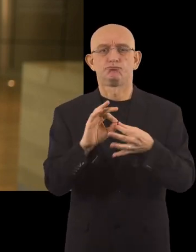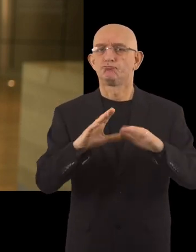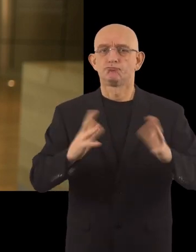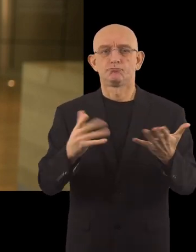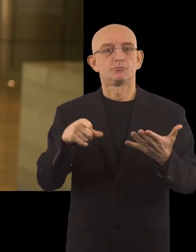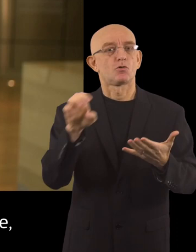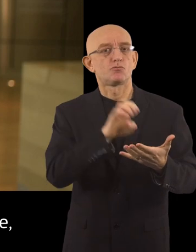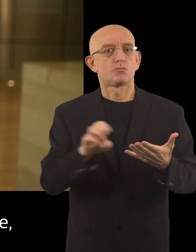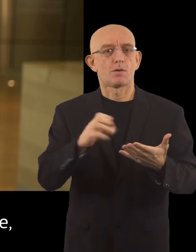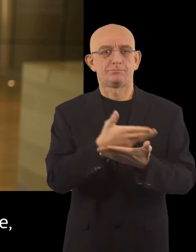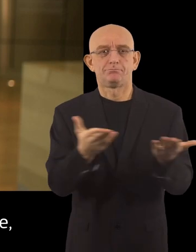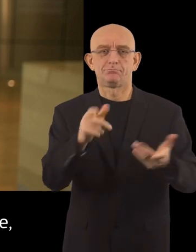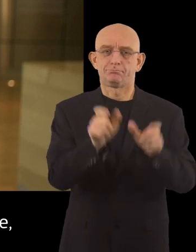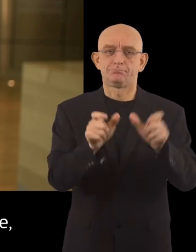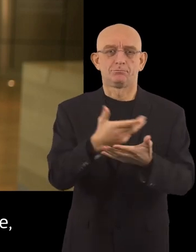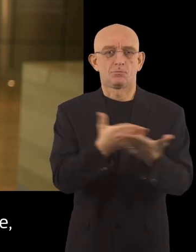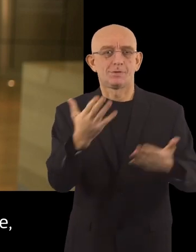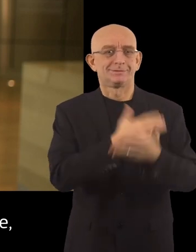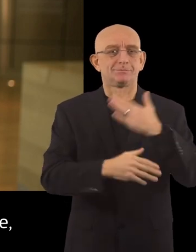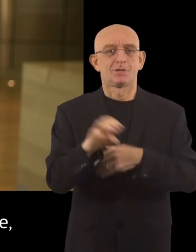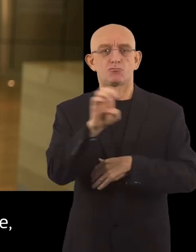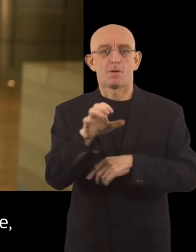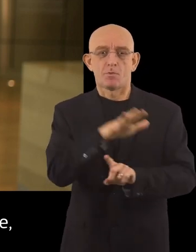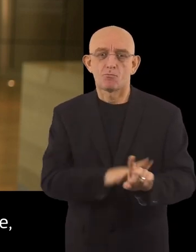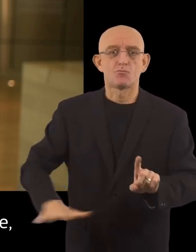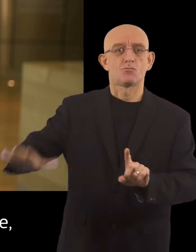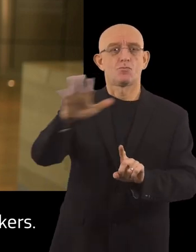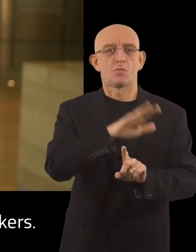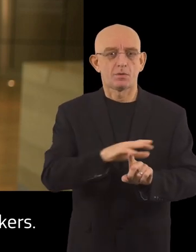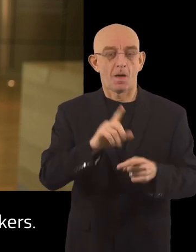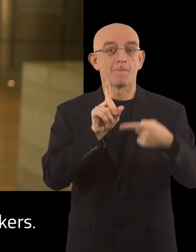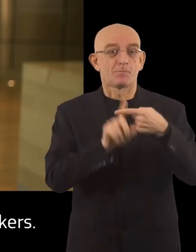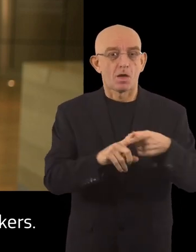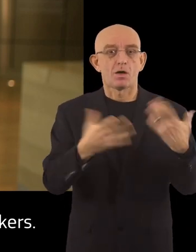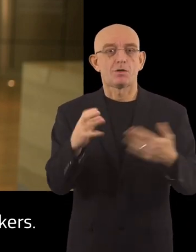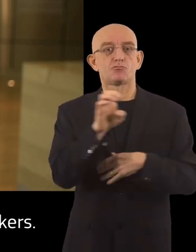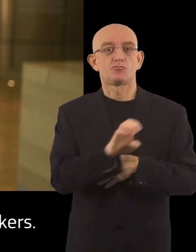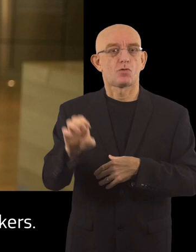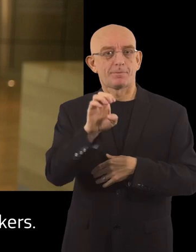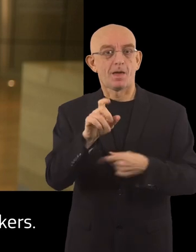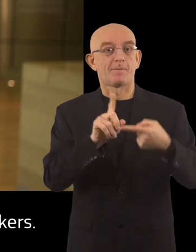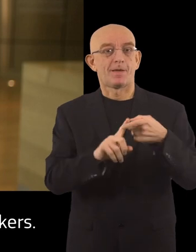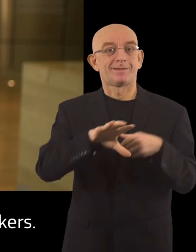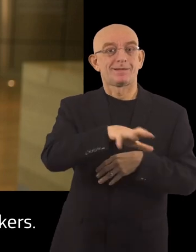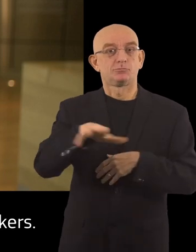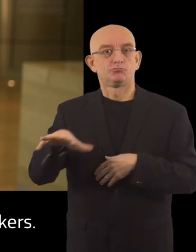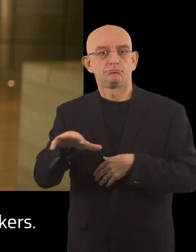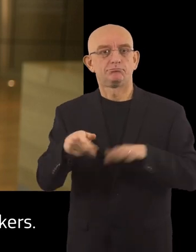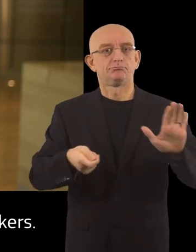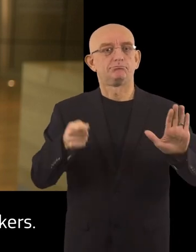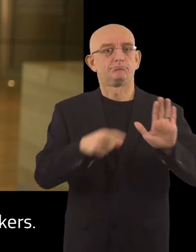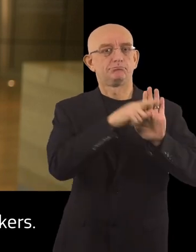European reference for all persons with disabilities in Europe. But also for European and national